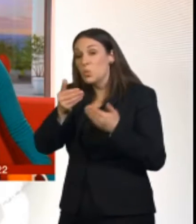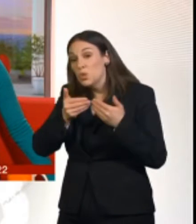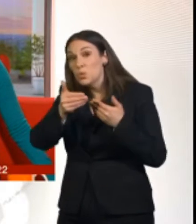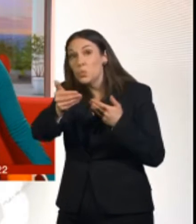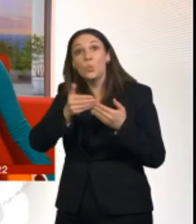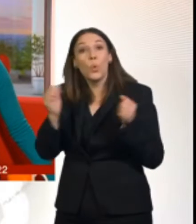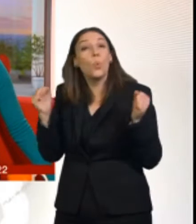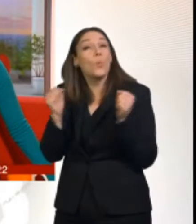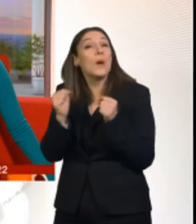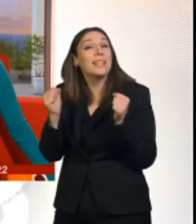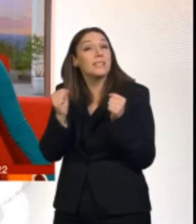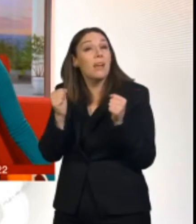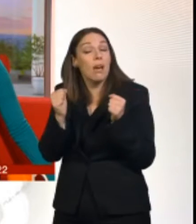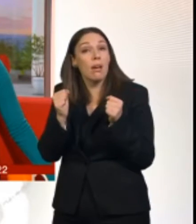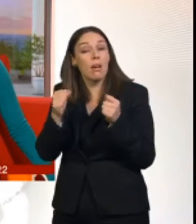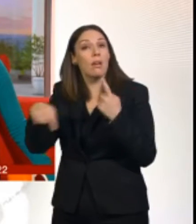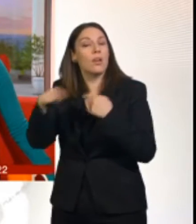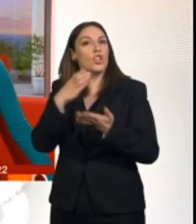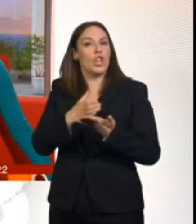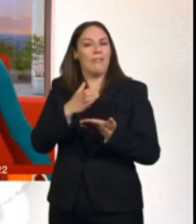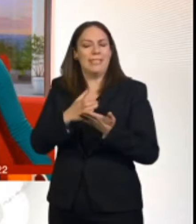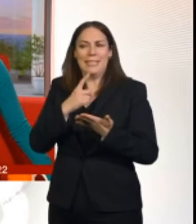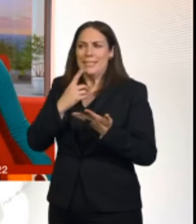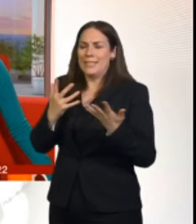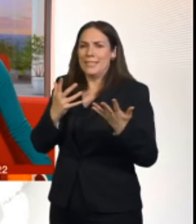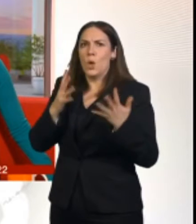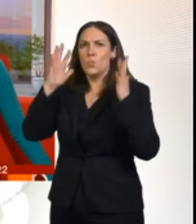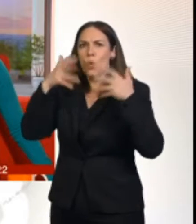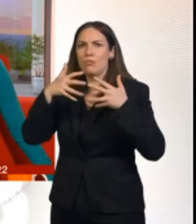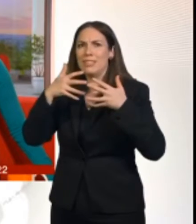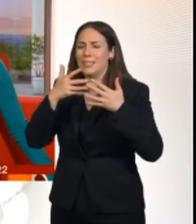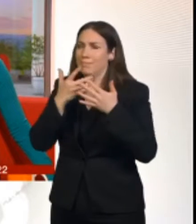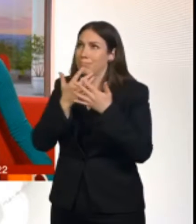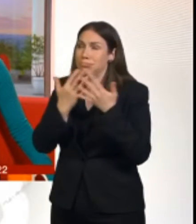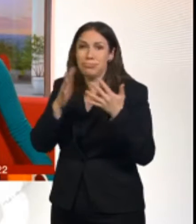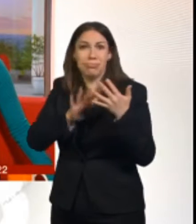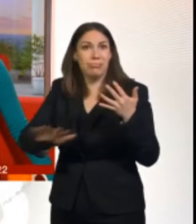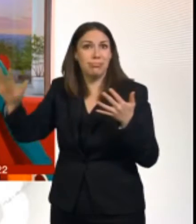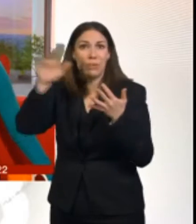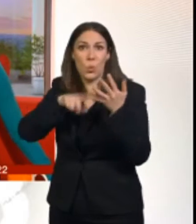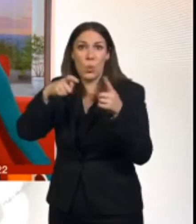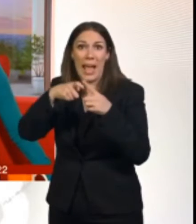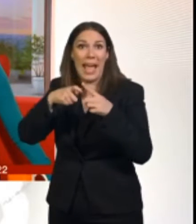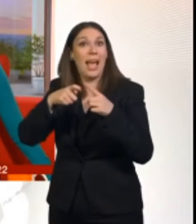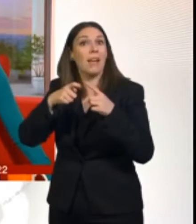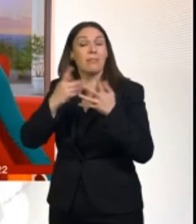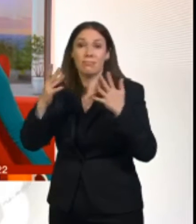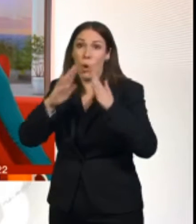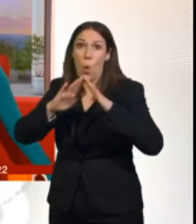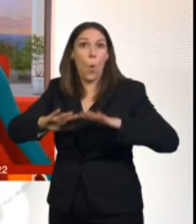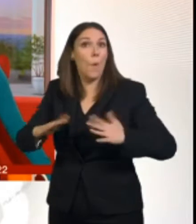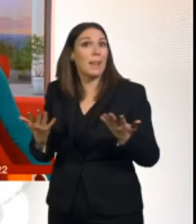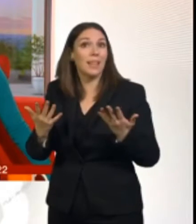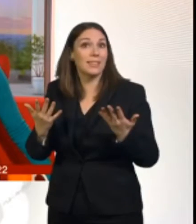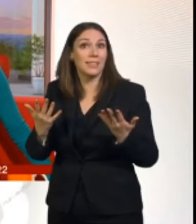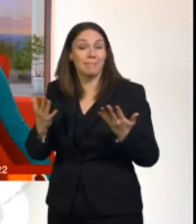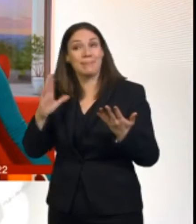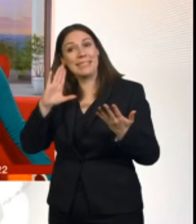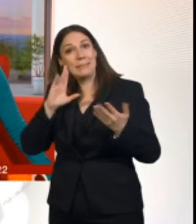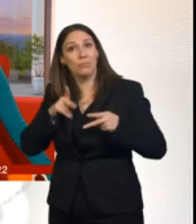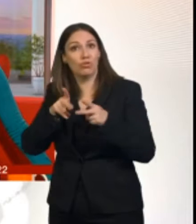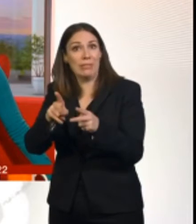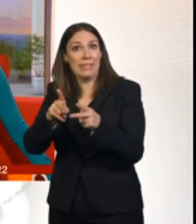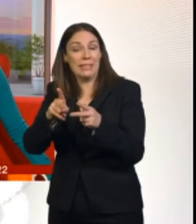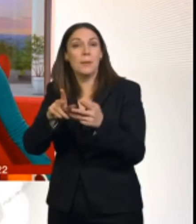done to help the hundreds of thousands of people across the UK without a place to call home. Today a campaign to end rough sleeping launches in